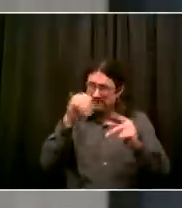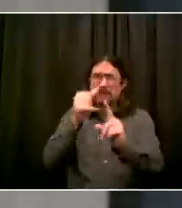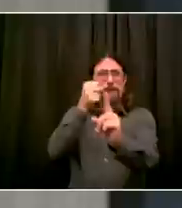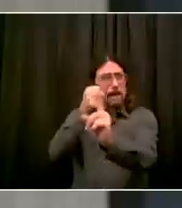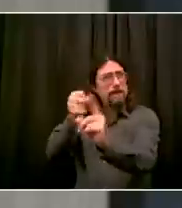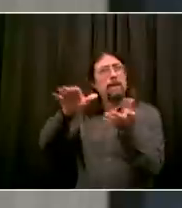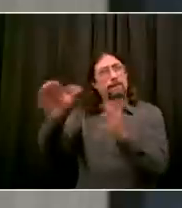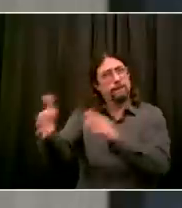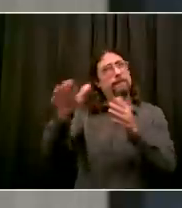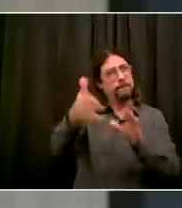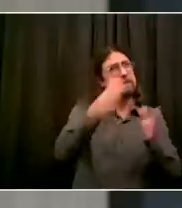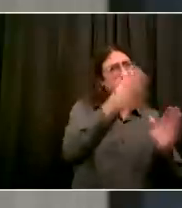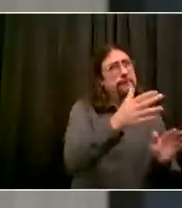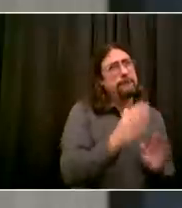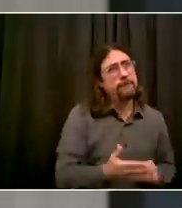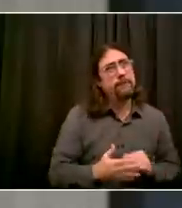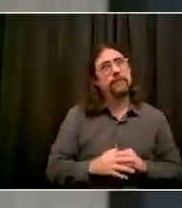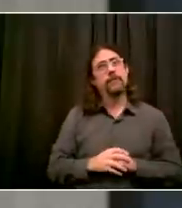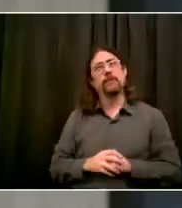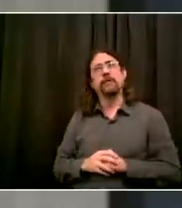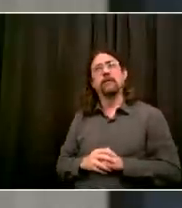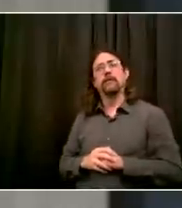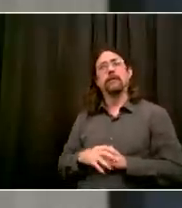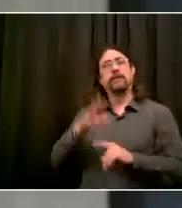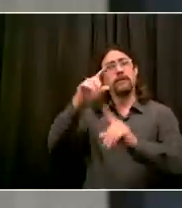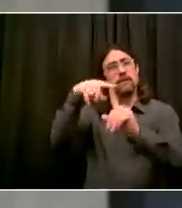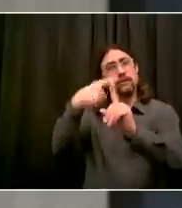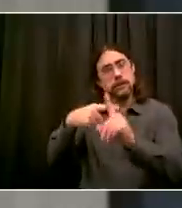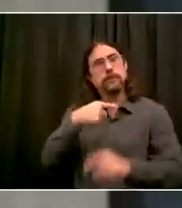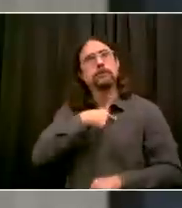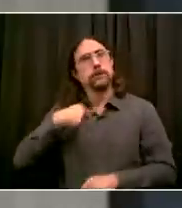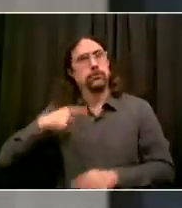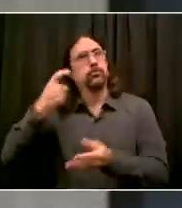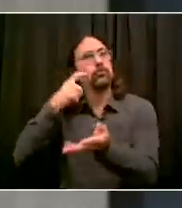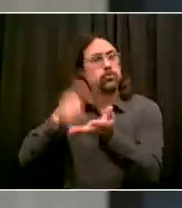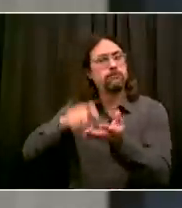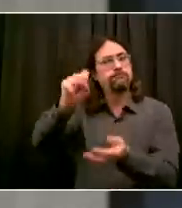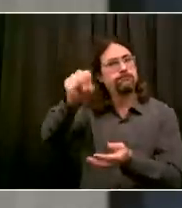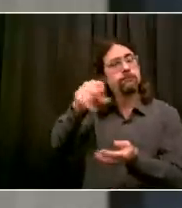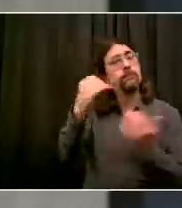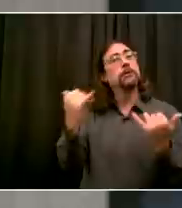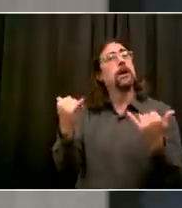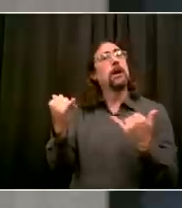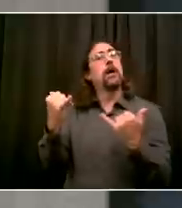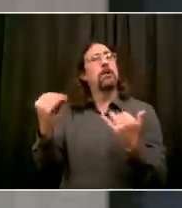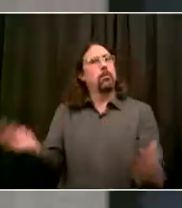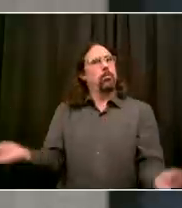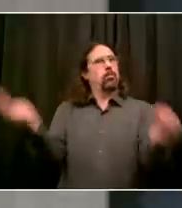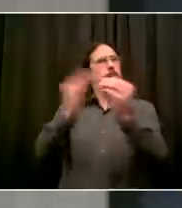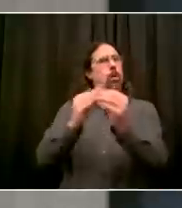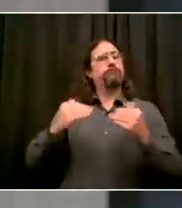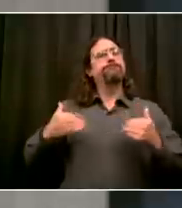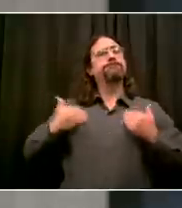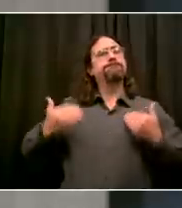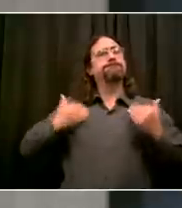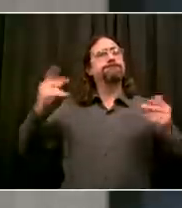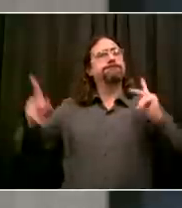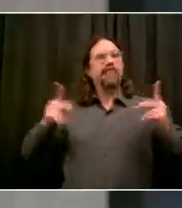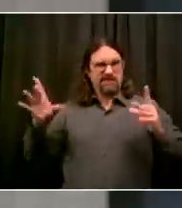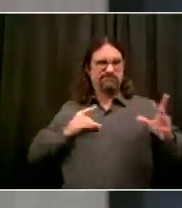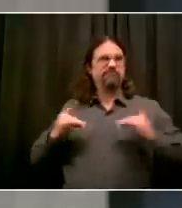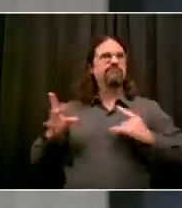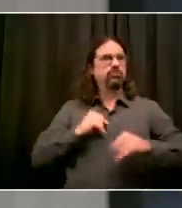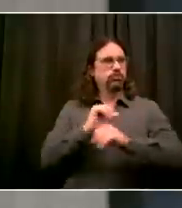young people have succumbed to this virus. A second one I hear a lot is herd immunity, that we don't need to wear